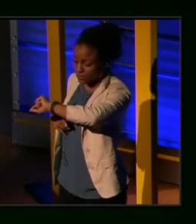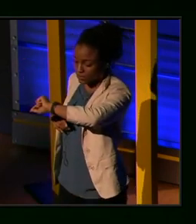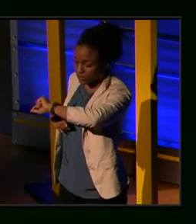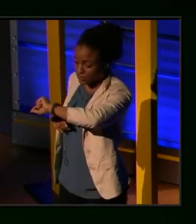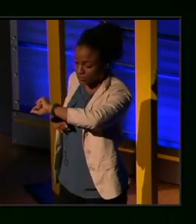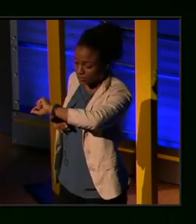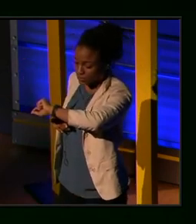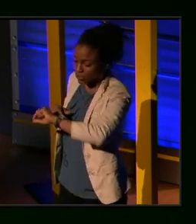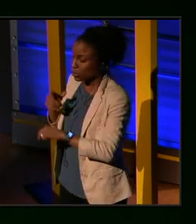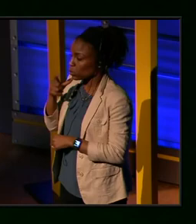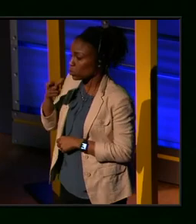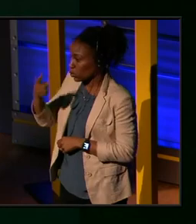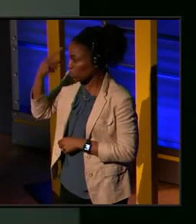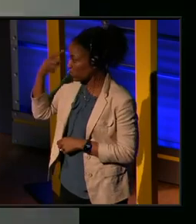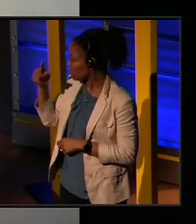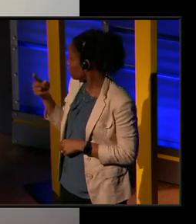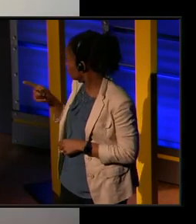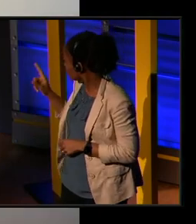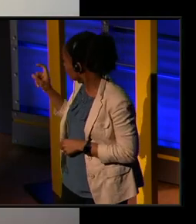Who do you think it is?